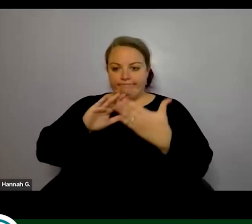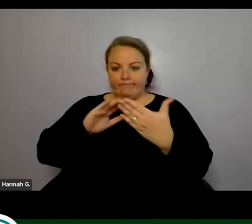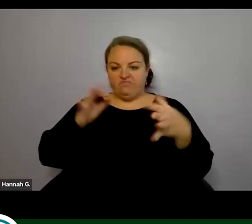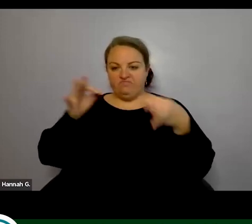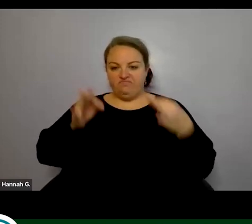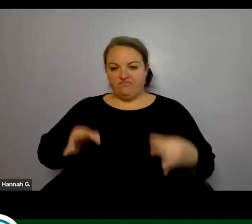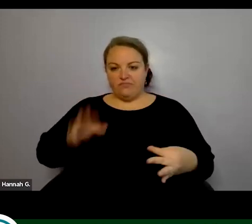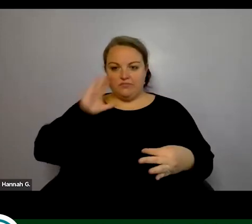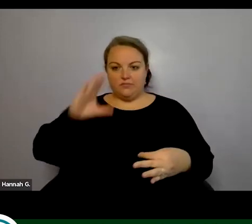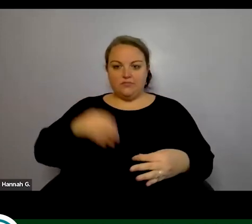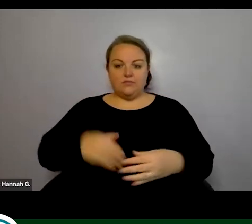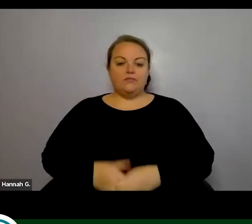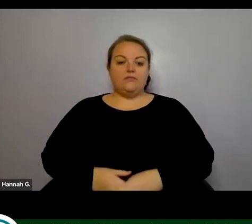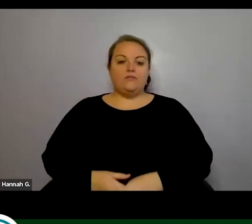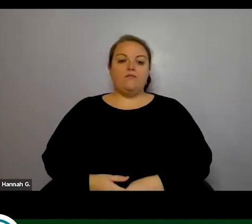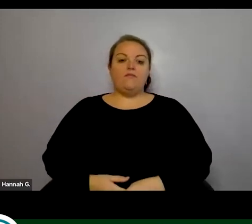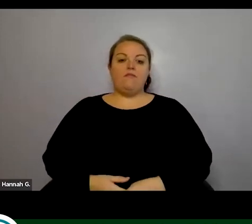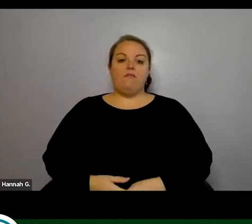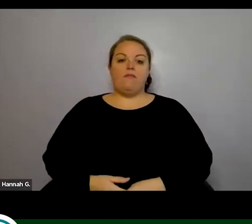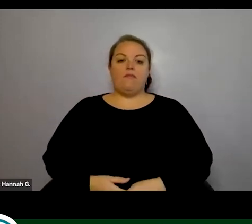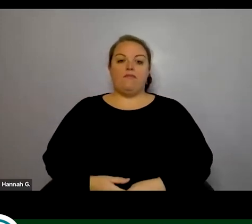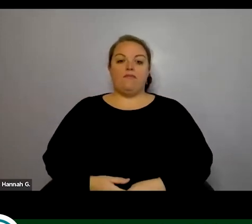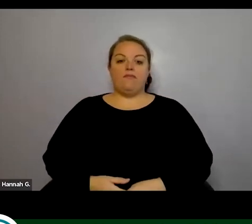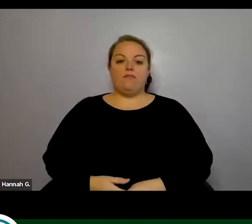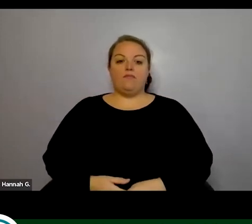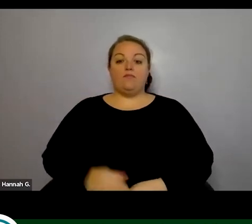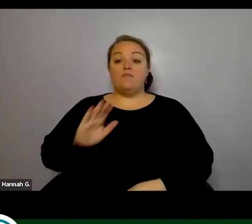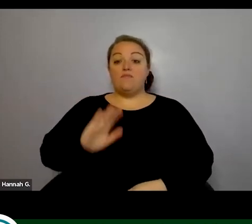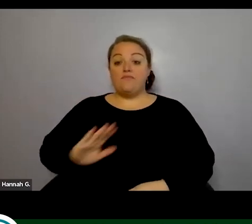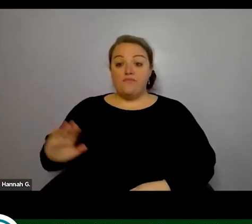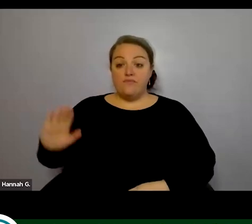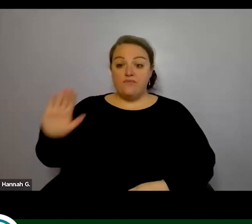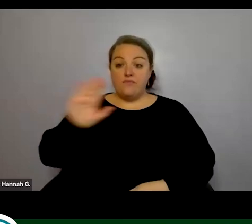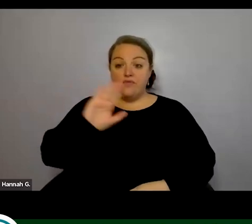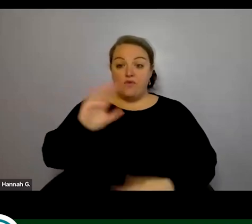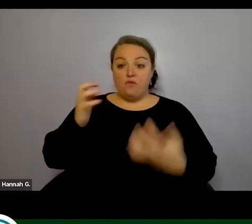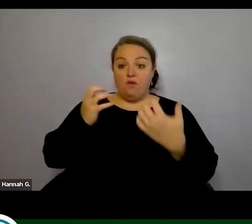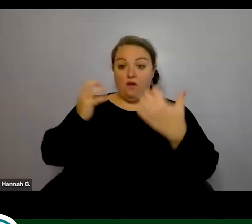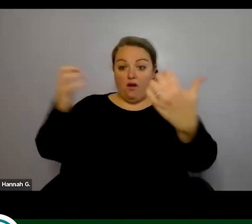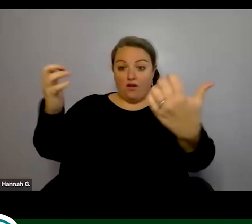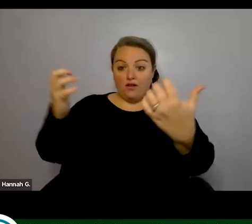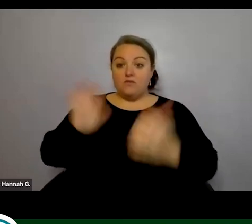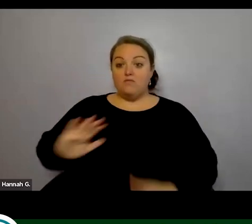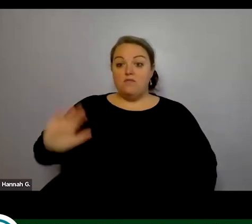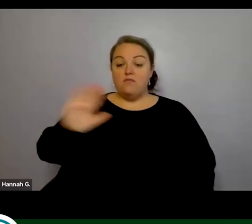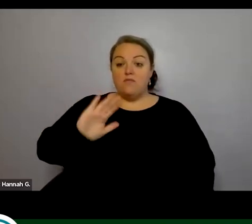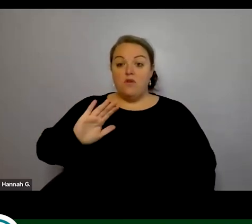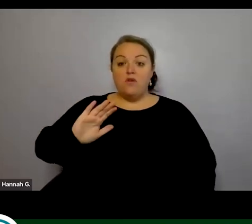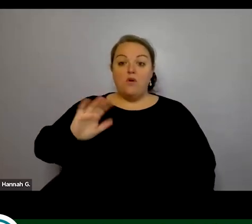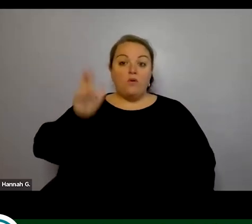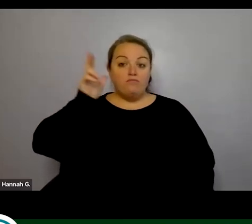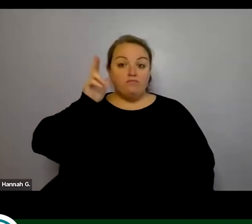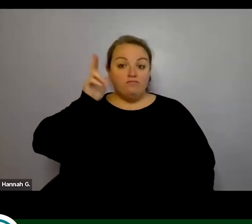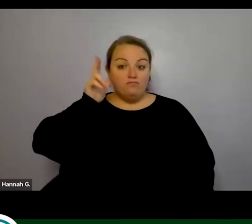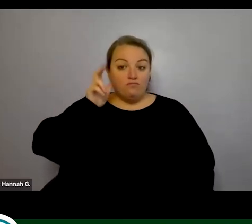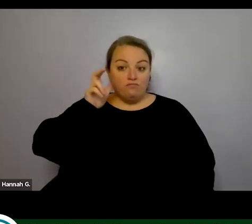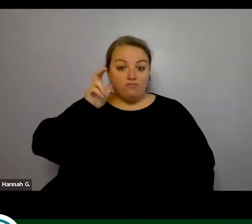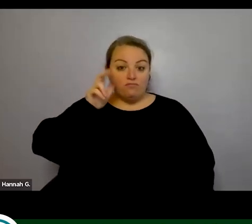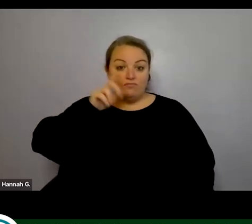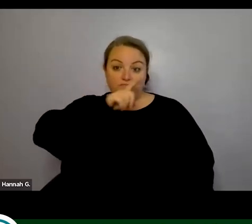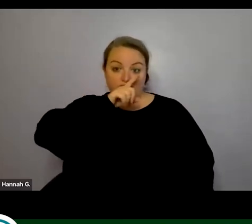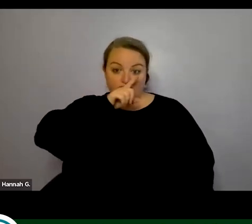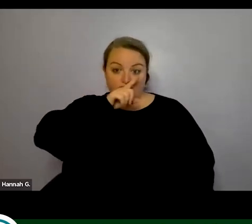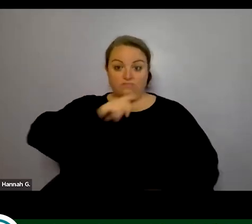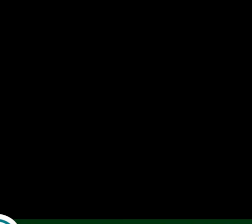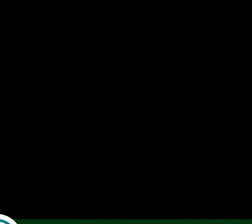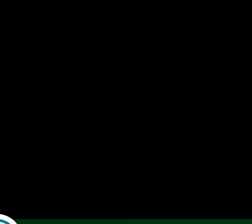so during the webinar your audio video and chat functions will not be available you may